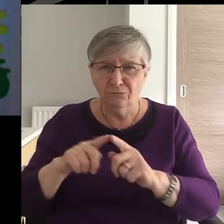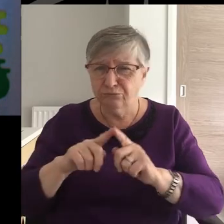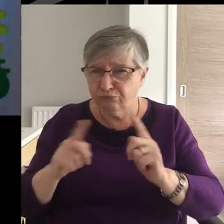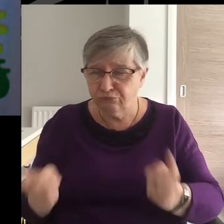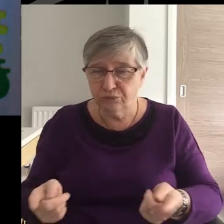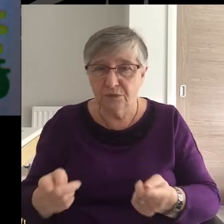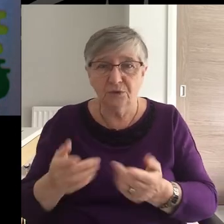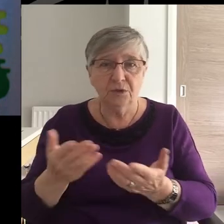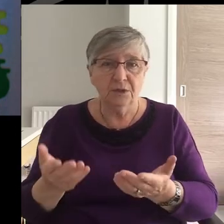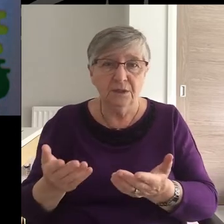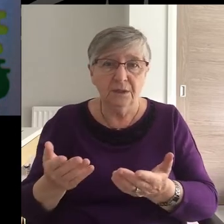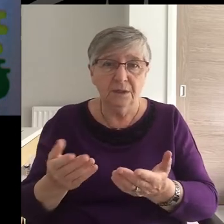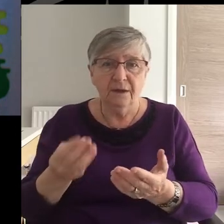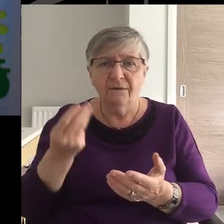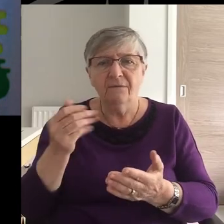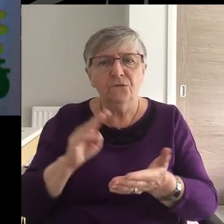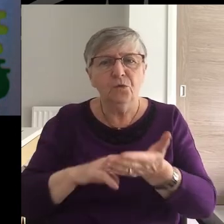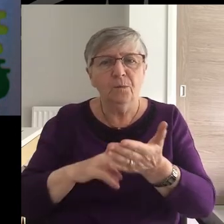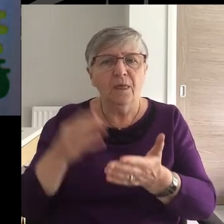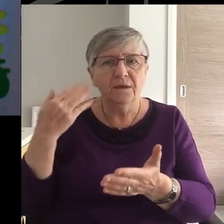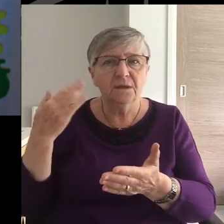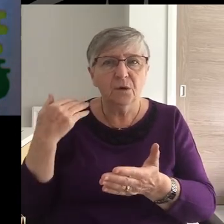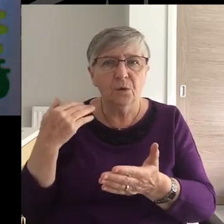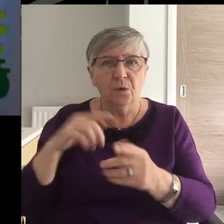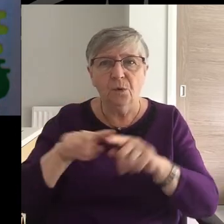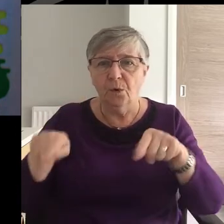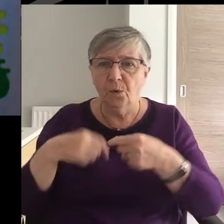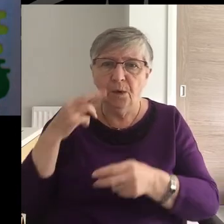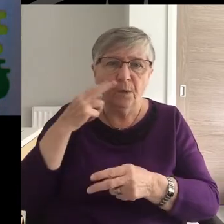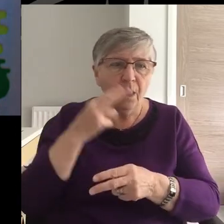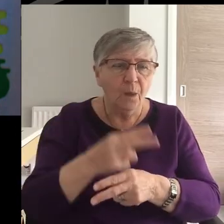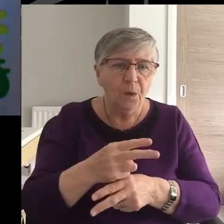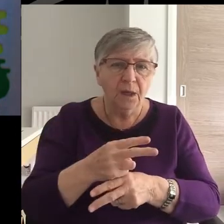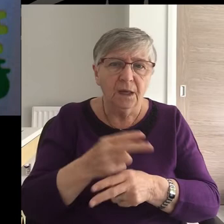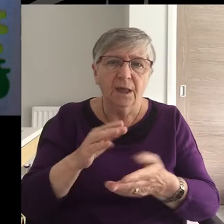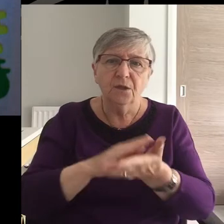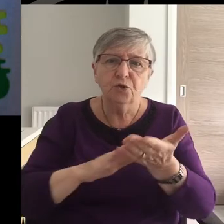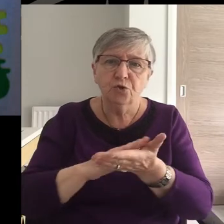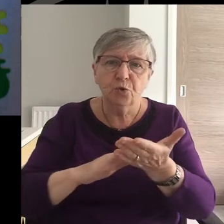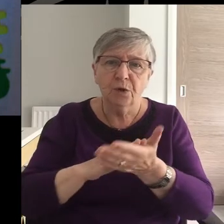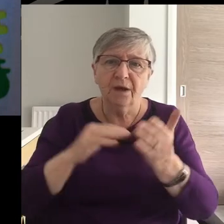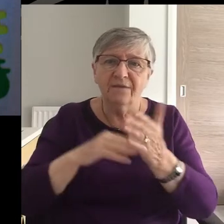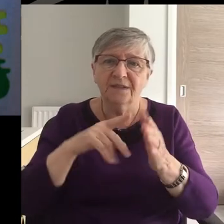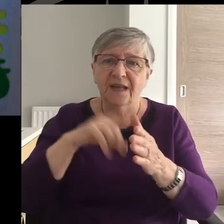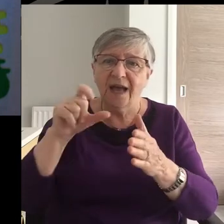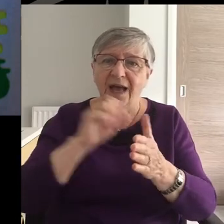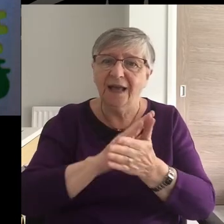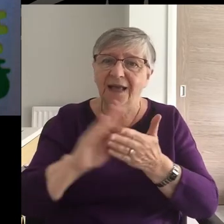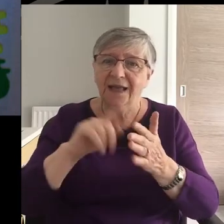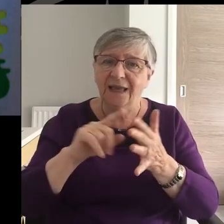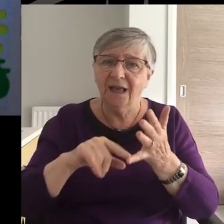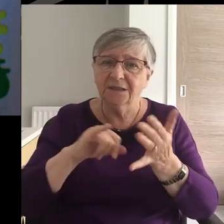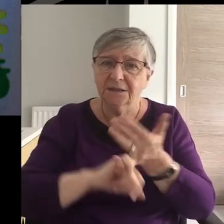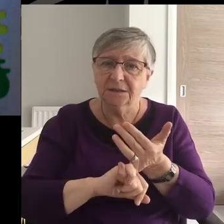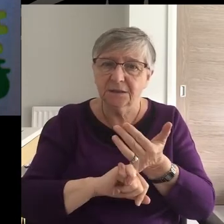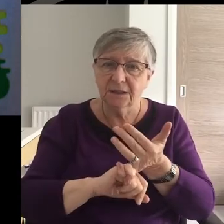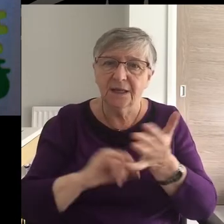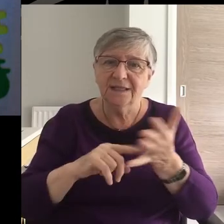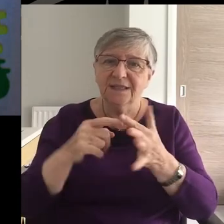A few months ago, were looking at the story of Zacchaeus, the tax collector.